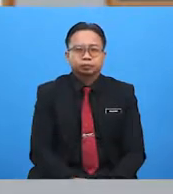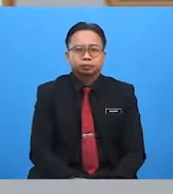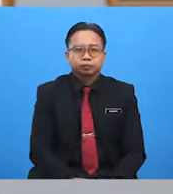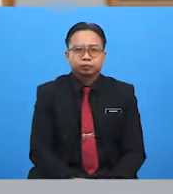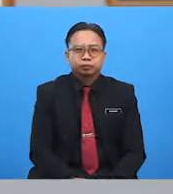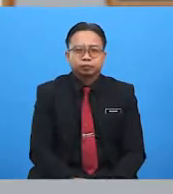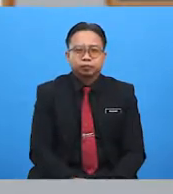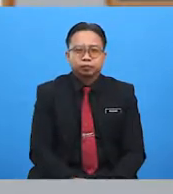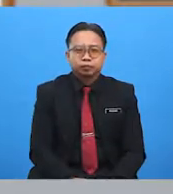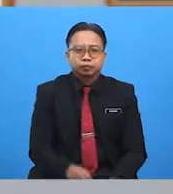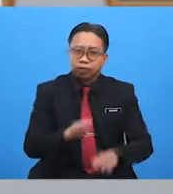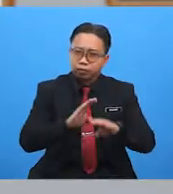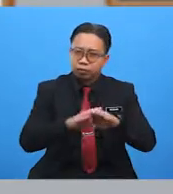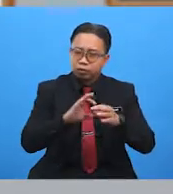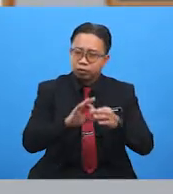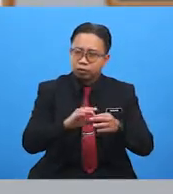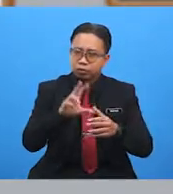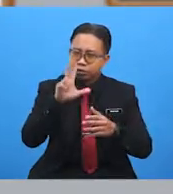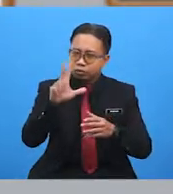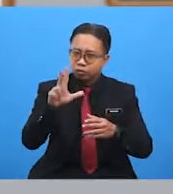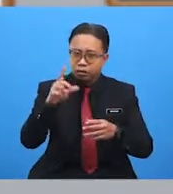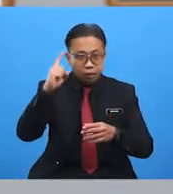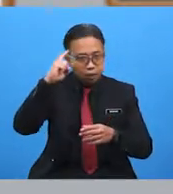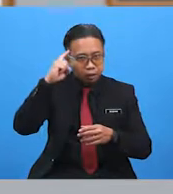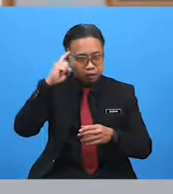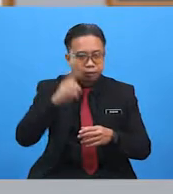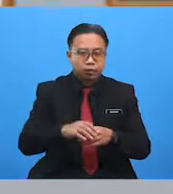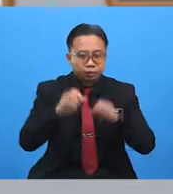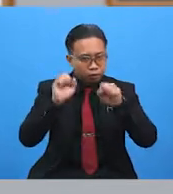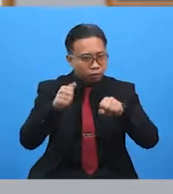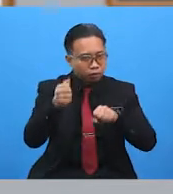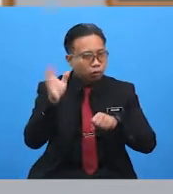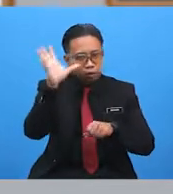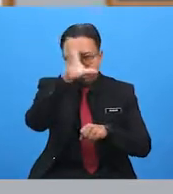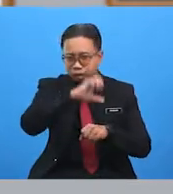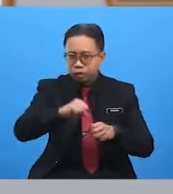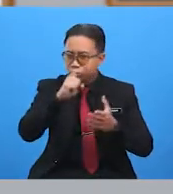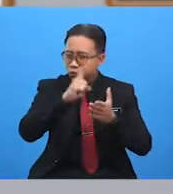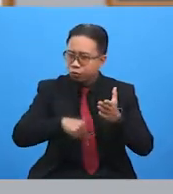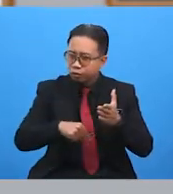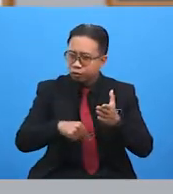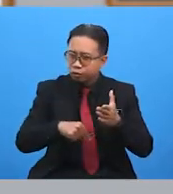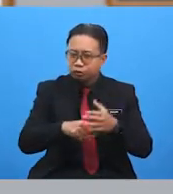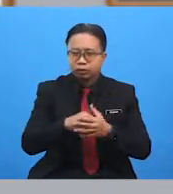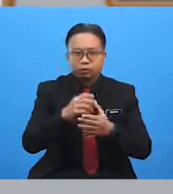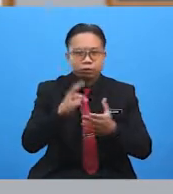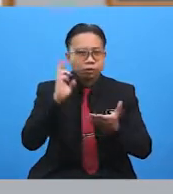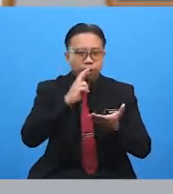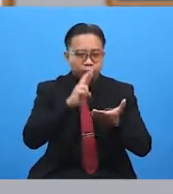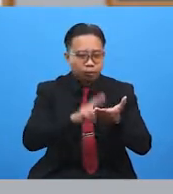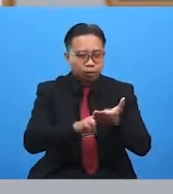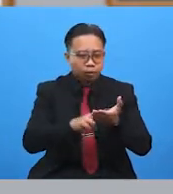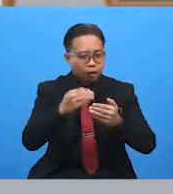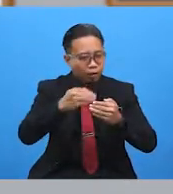based on these three headlines, can you guess what kind of news report that you'll see after